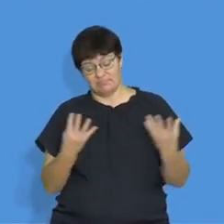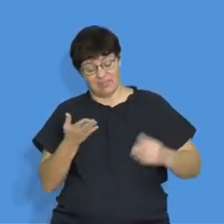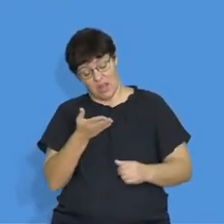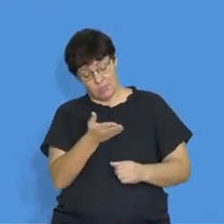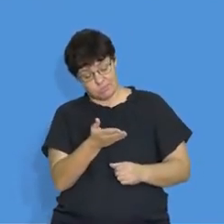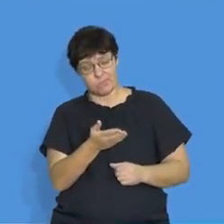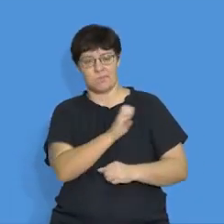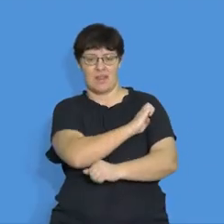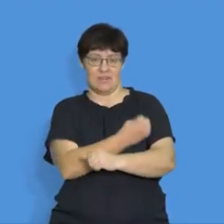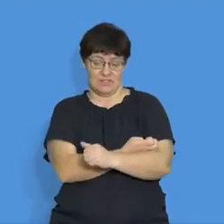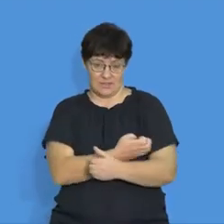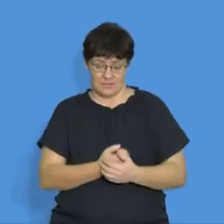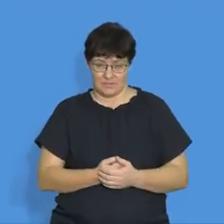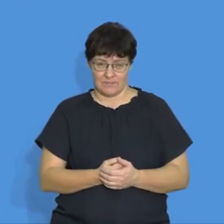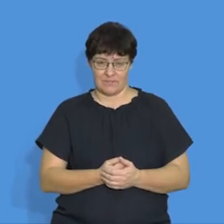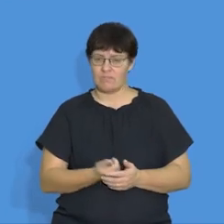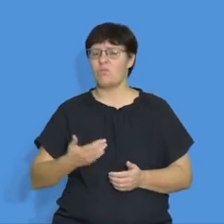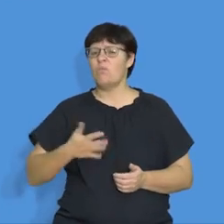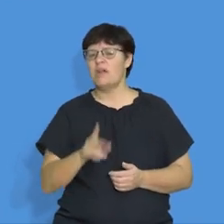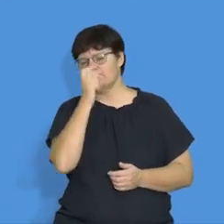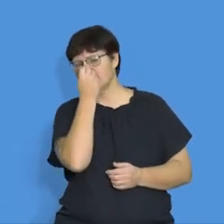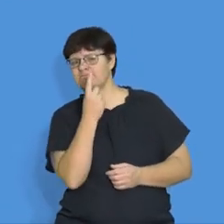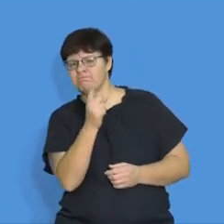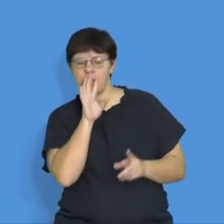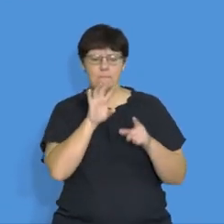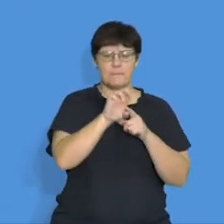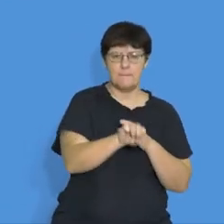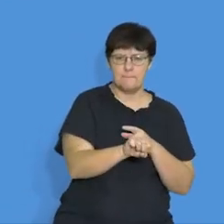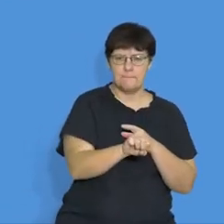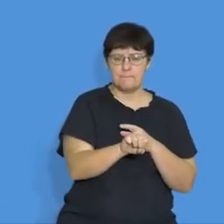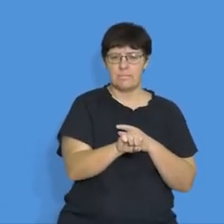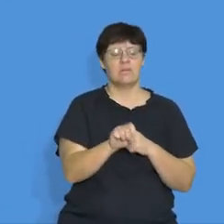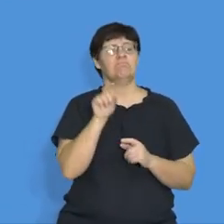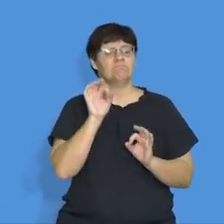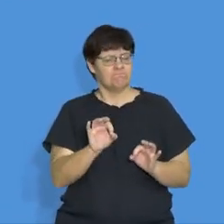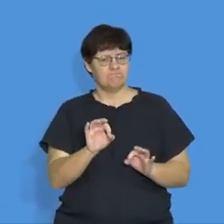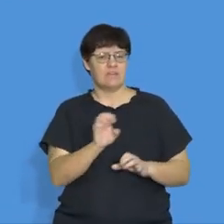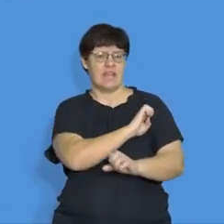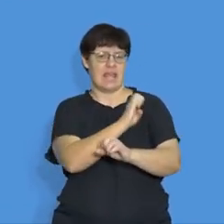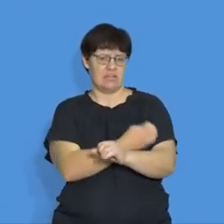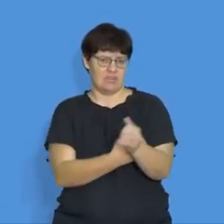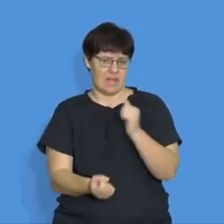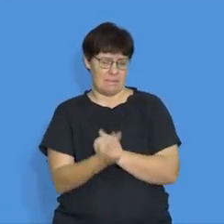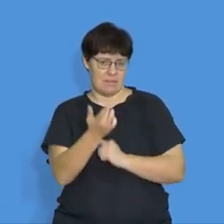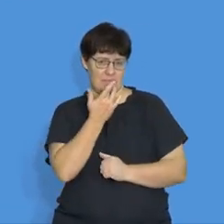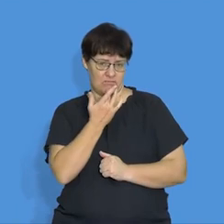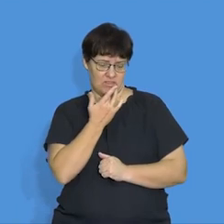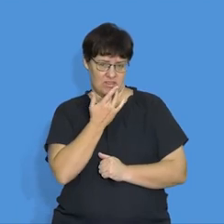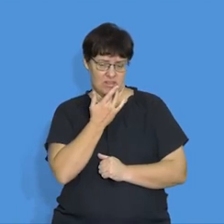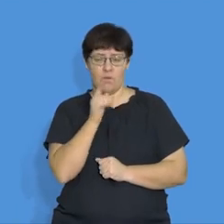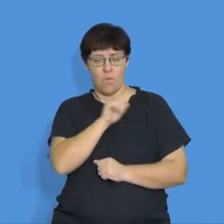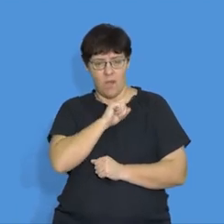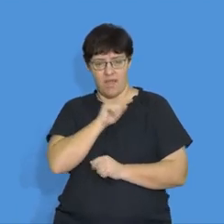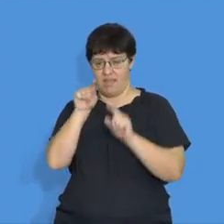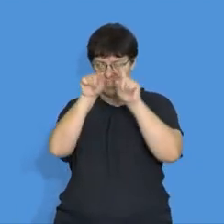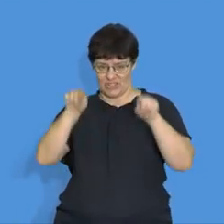So we want to understand or arrive or discover what happens exactly to the energy of the battery in as far as the circuit